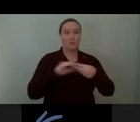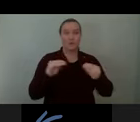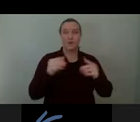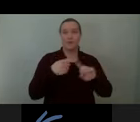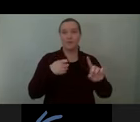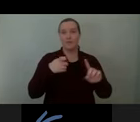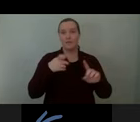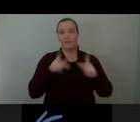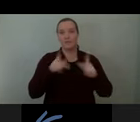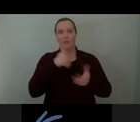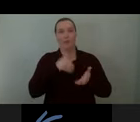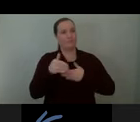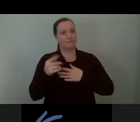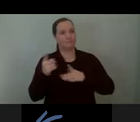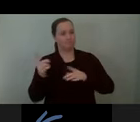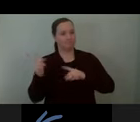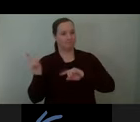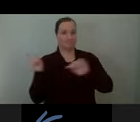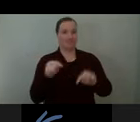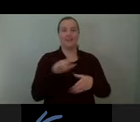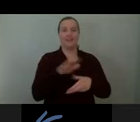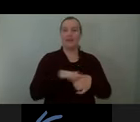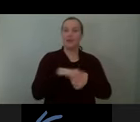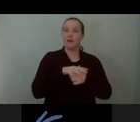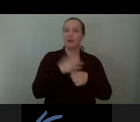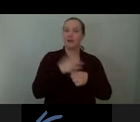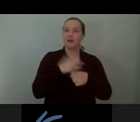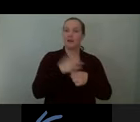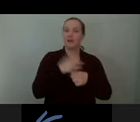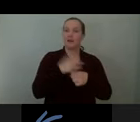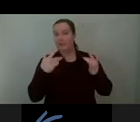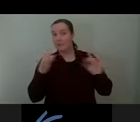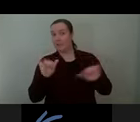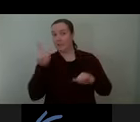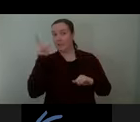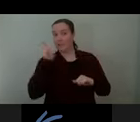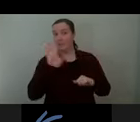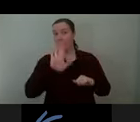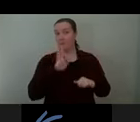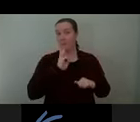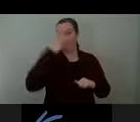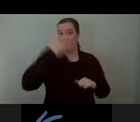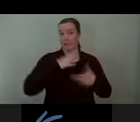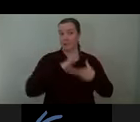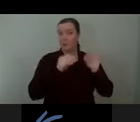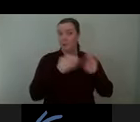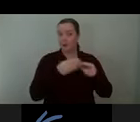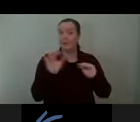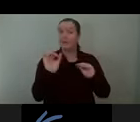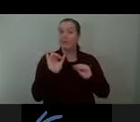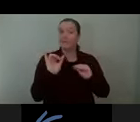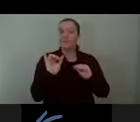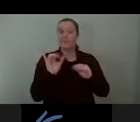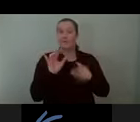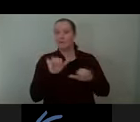and we're excited for the possibility to hear your waterfront story and the potential for it to be woven into this